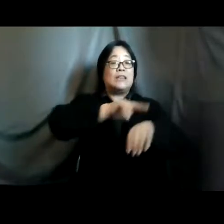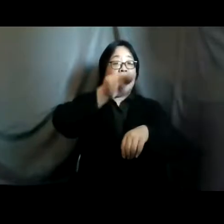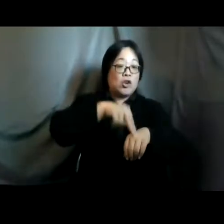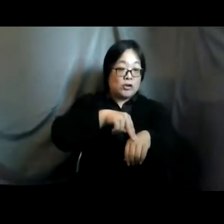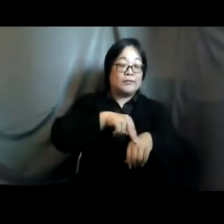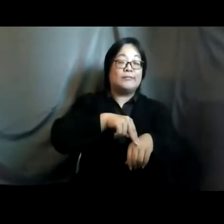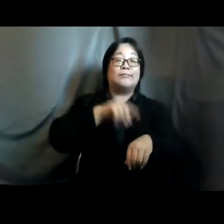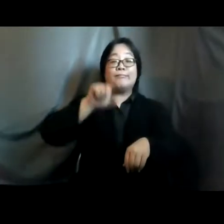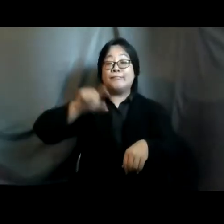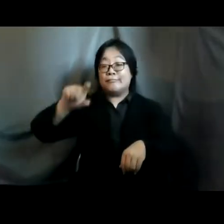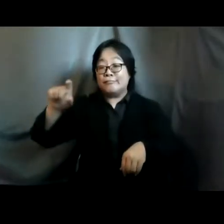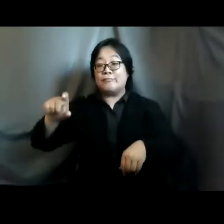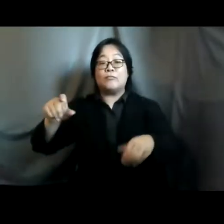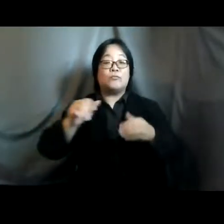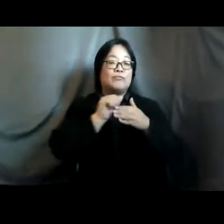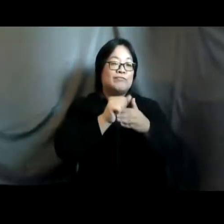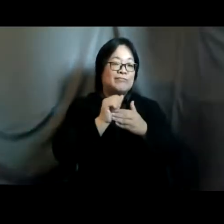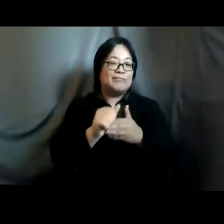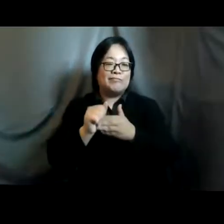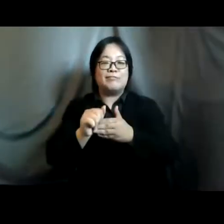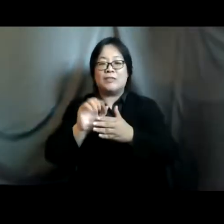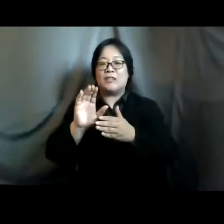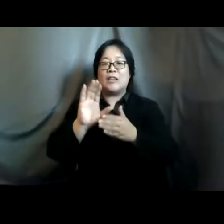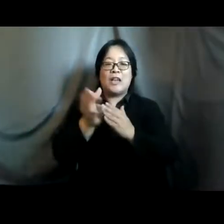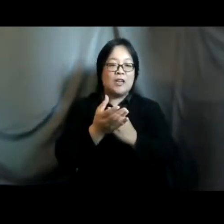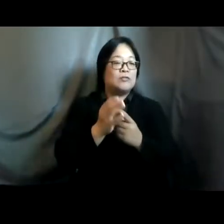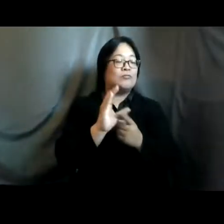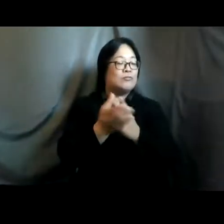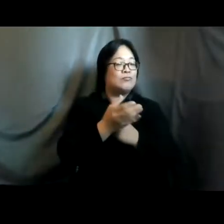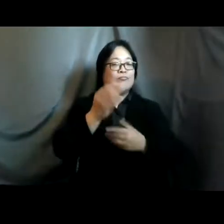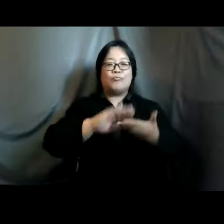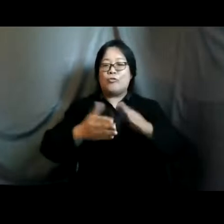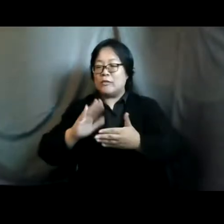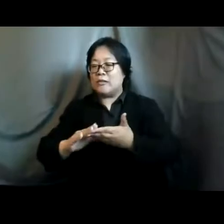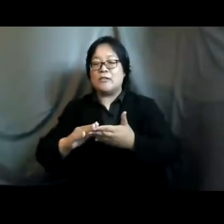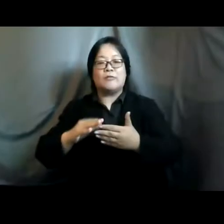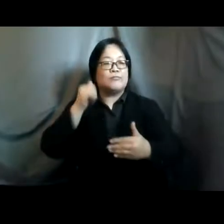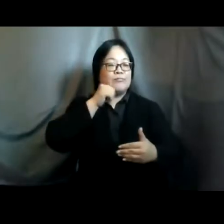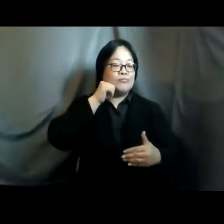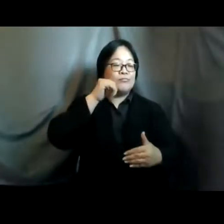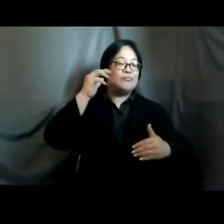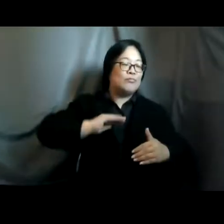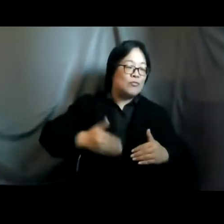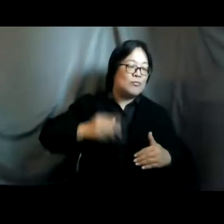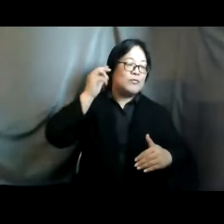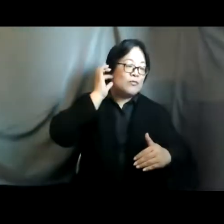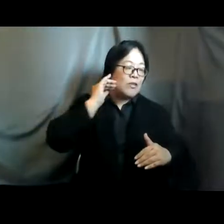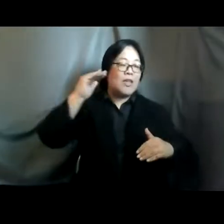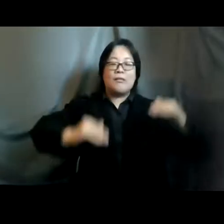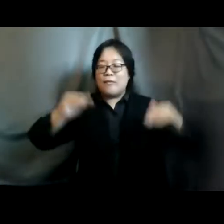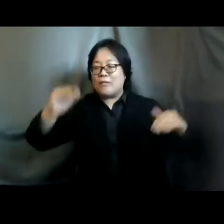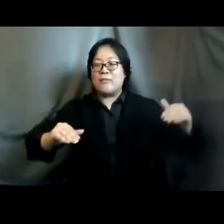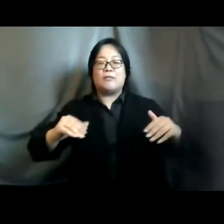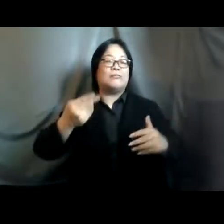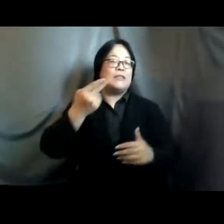uh with culturally diverse group of communities uh adolescents women's and people living with disability plhivs